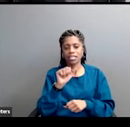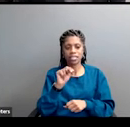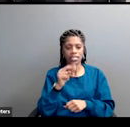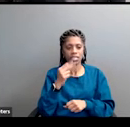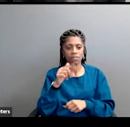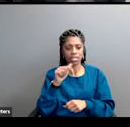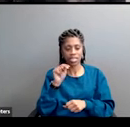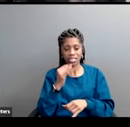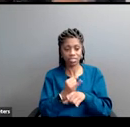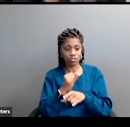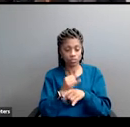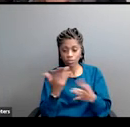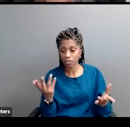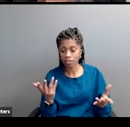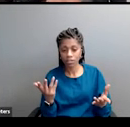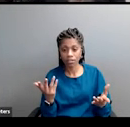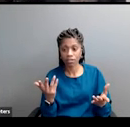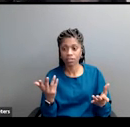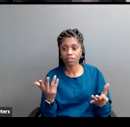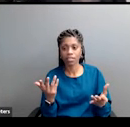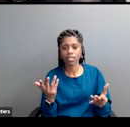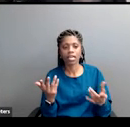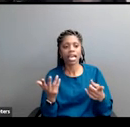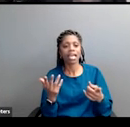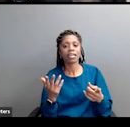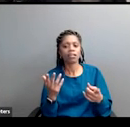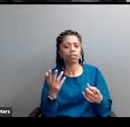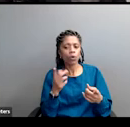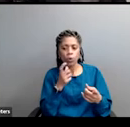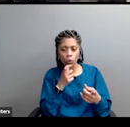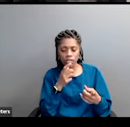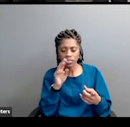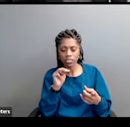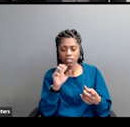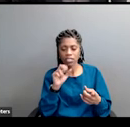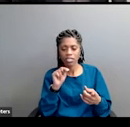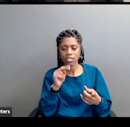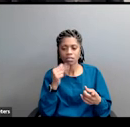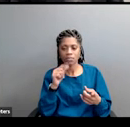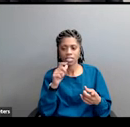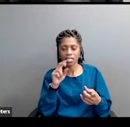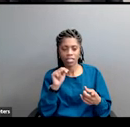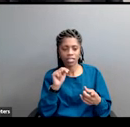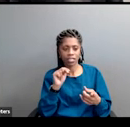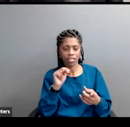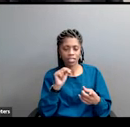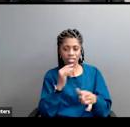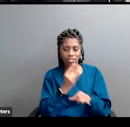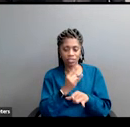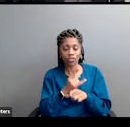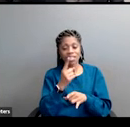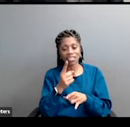It works for, and to be clear, the Manhattan Institute, which promotes greater economic choice and individual